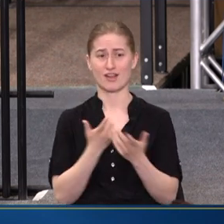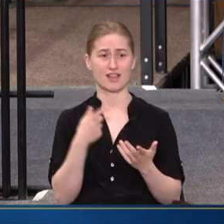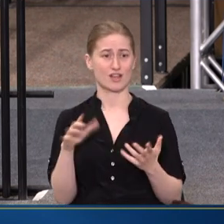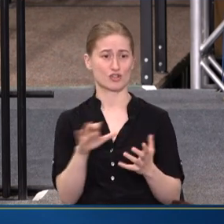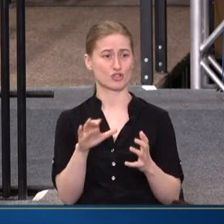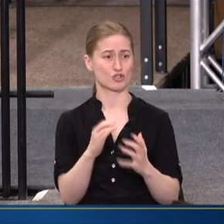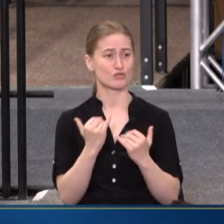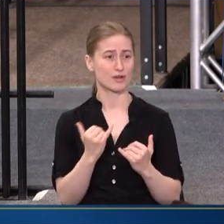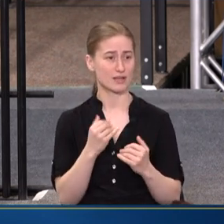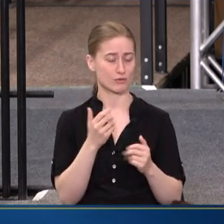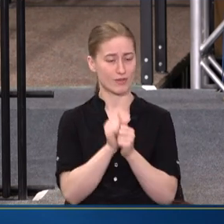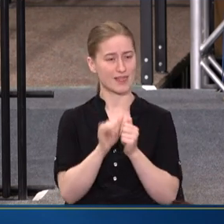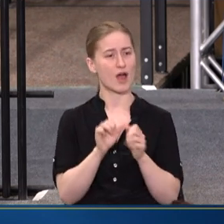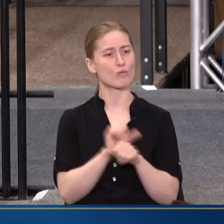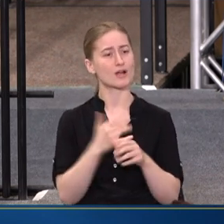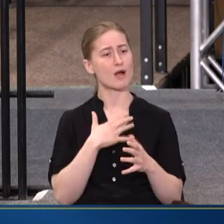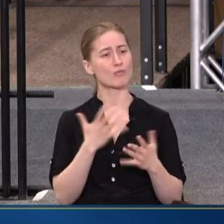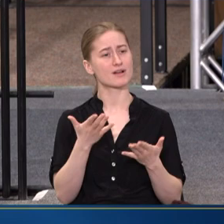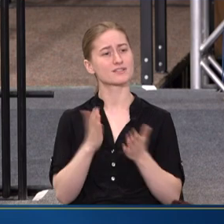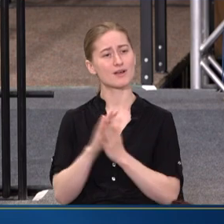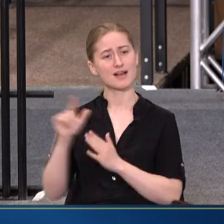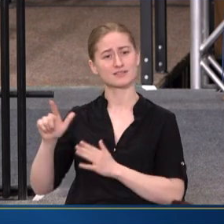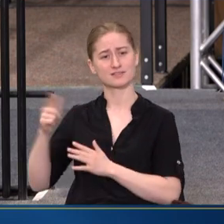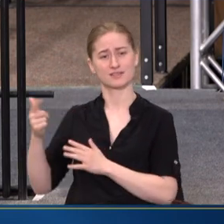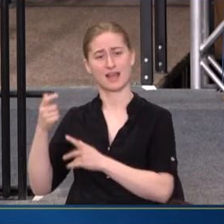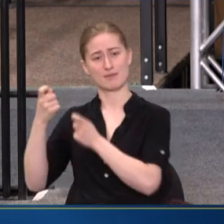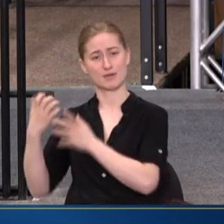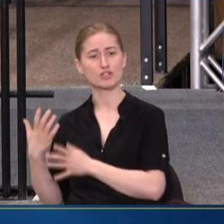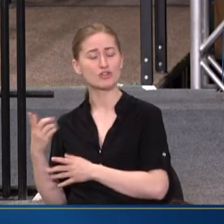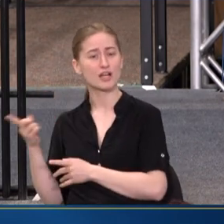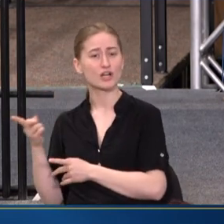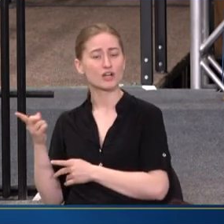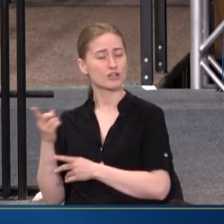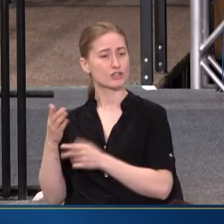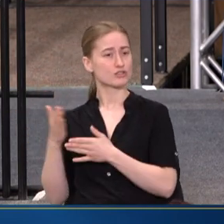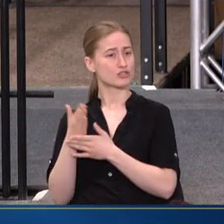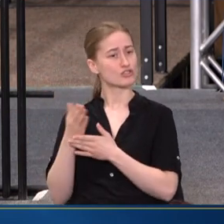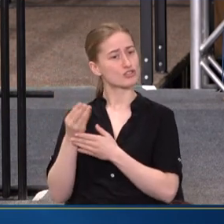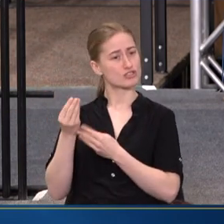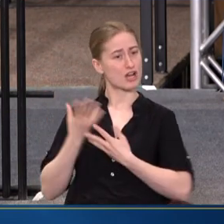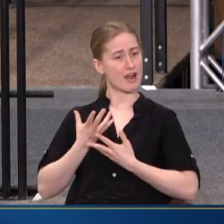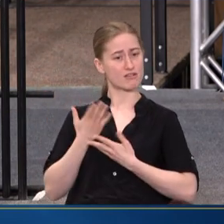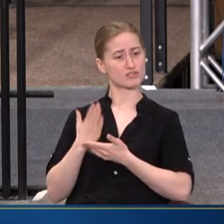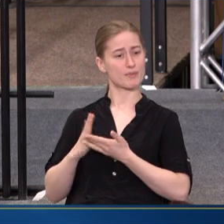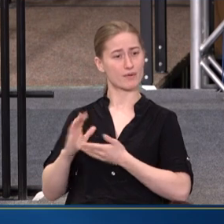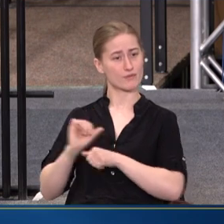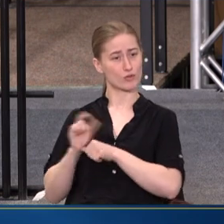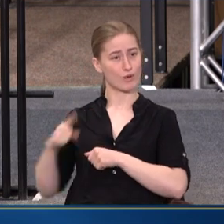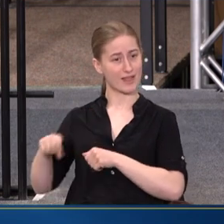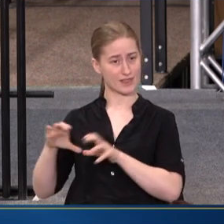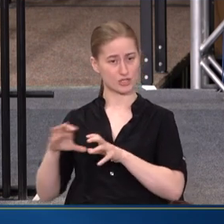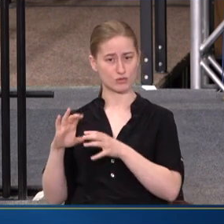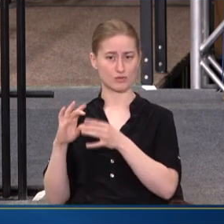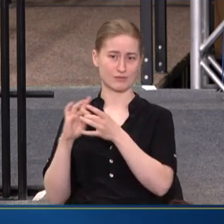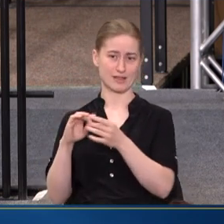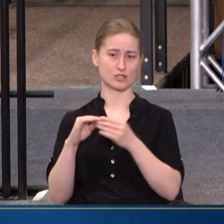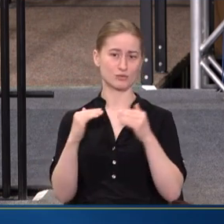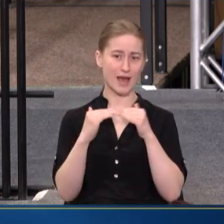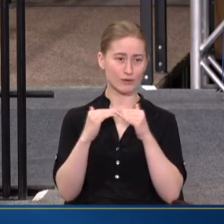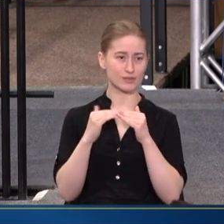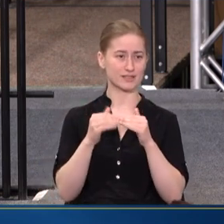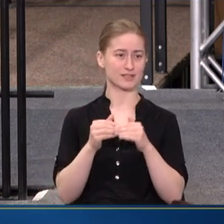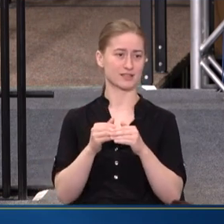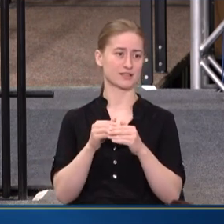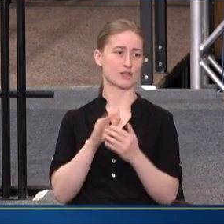IN THAT WORK. I'D LIKE TO ASK THE ADMINISTRATOR TO SHARE SOME OF THE WORK THAT YOU'RE DOING AROUND EQUITY AND REACHING